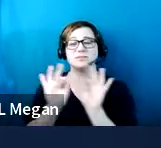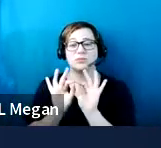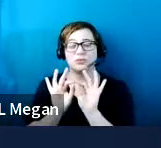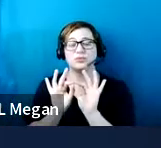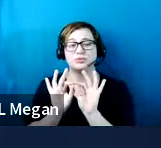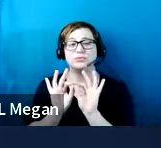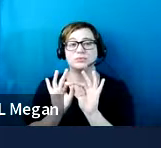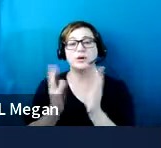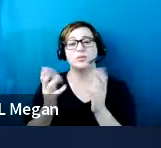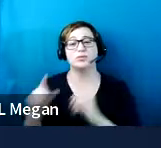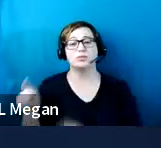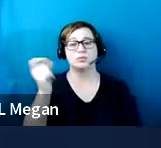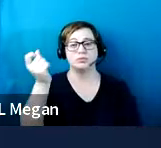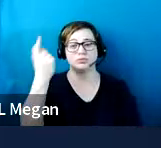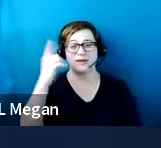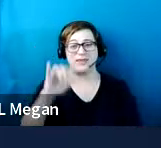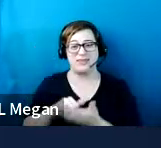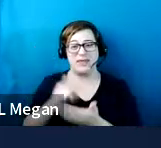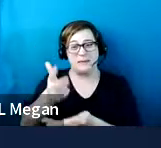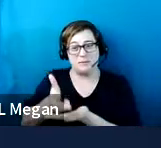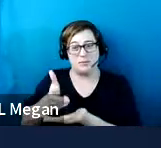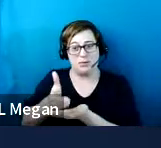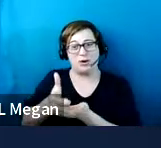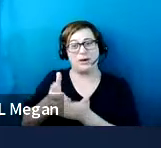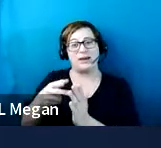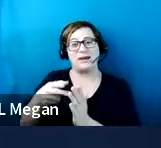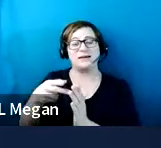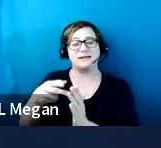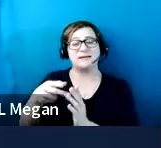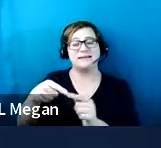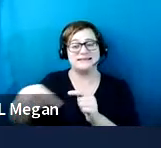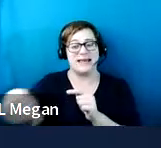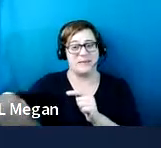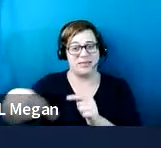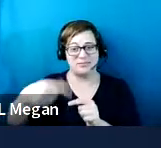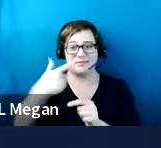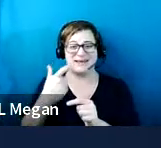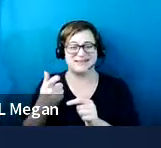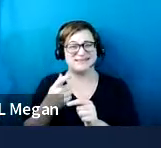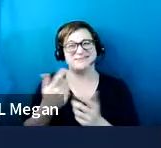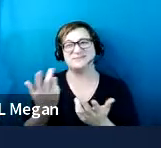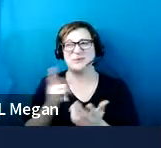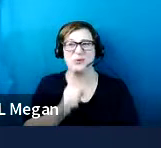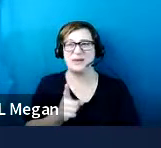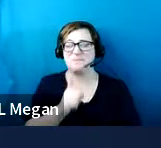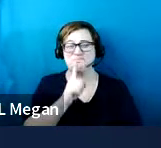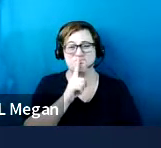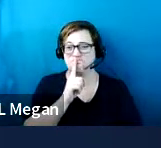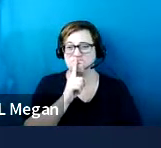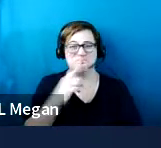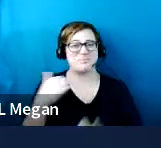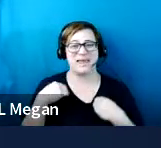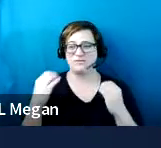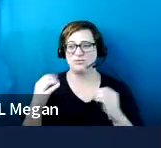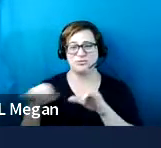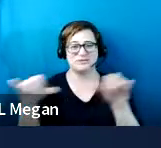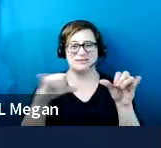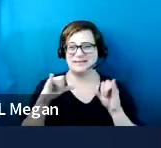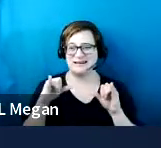understand like that, that parking space depth, because that's something that is really not defined in the standards.